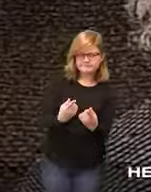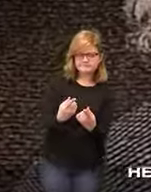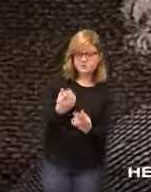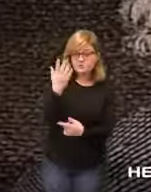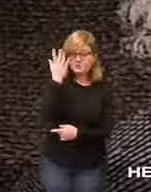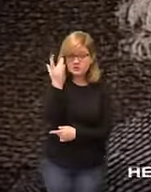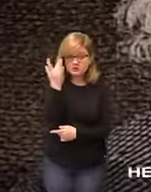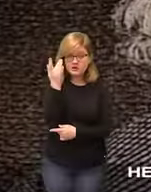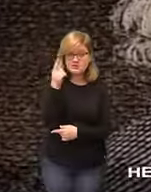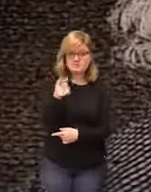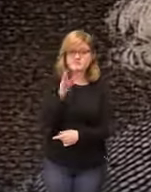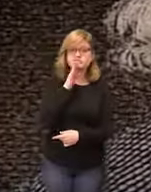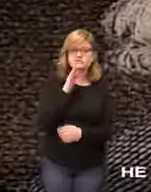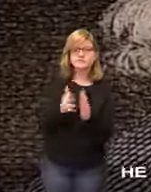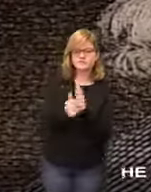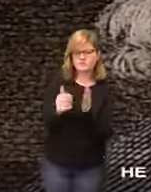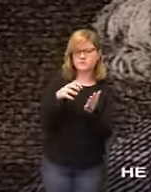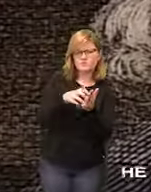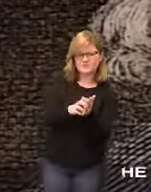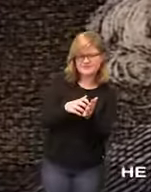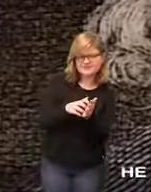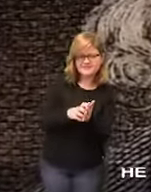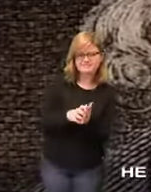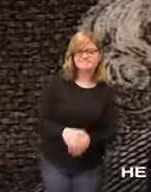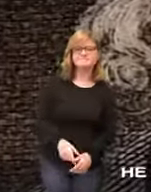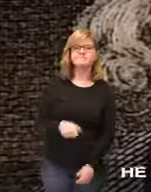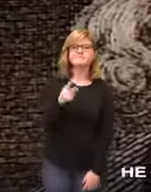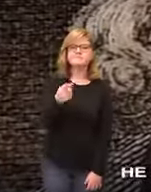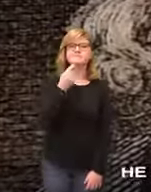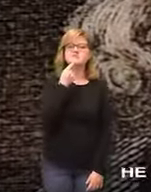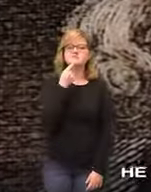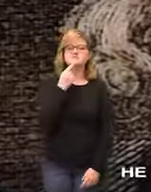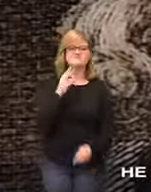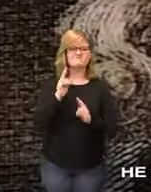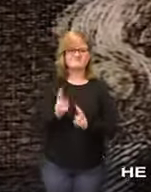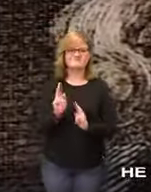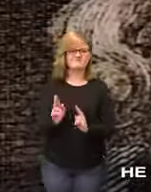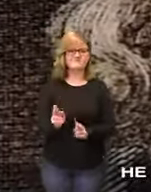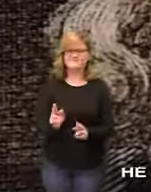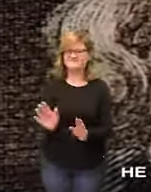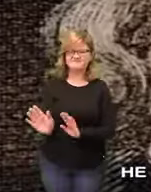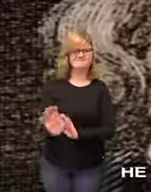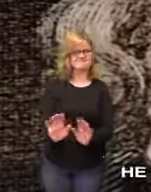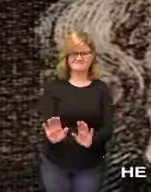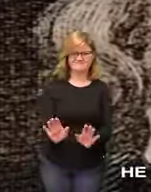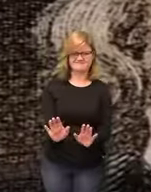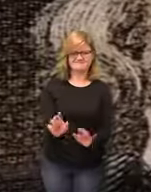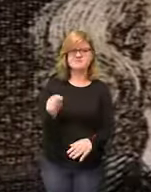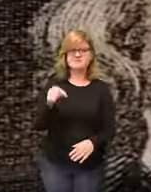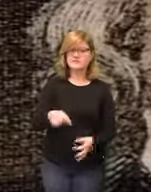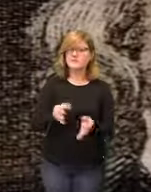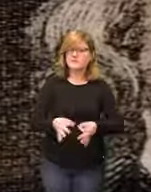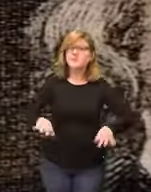good speaker he had a lisp he says this isn't something we should rush this is very